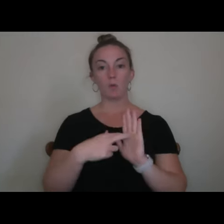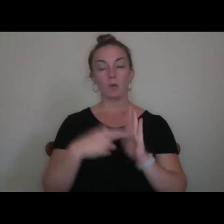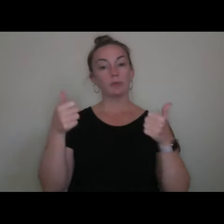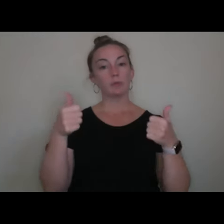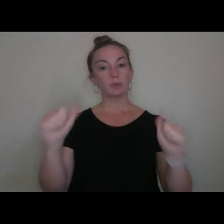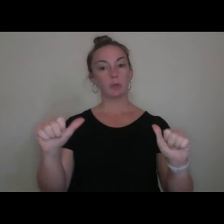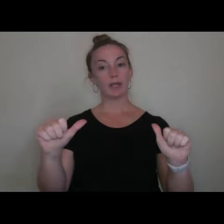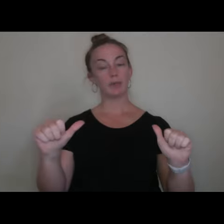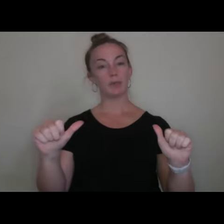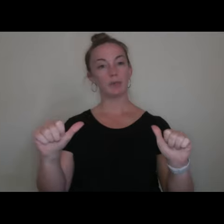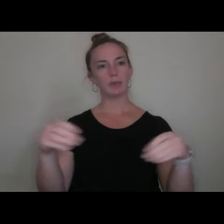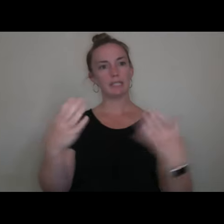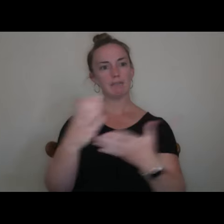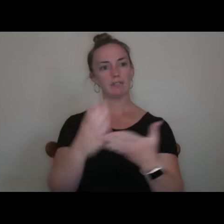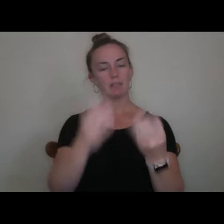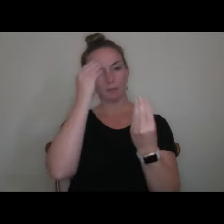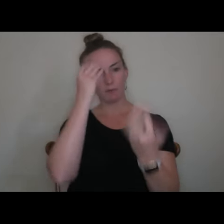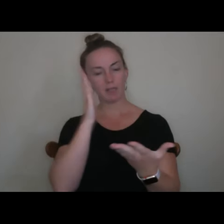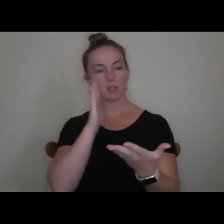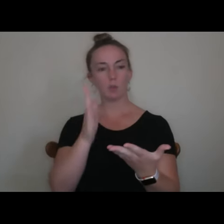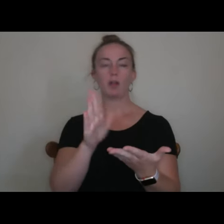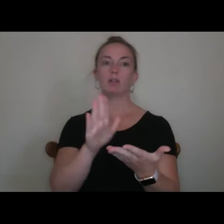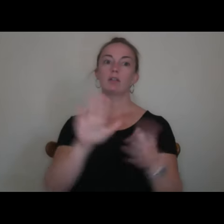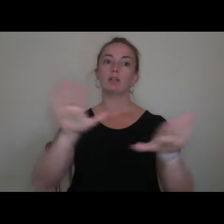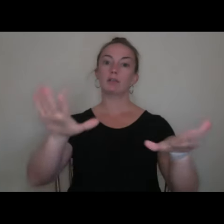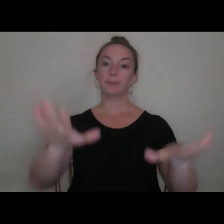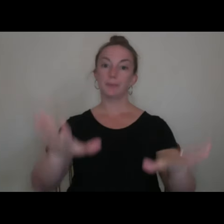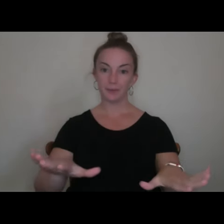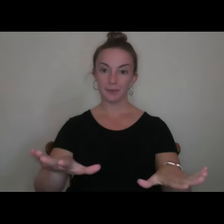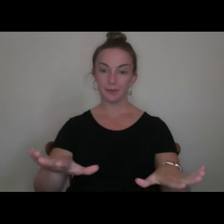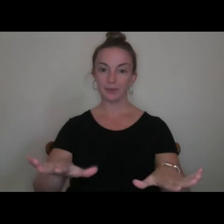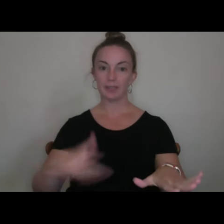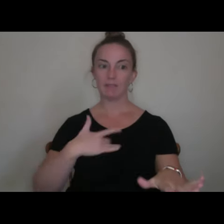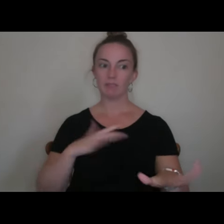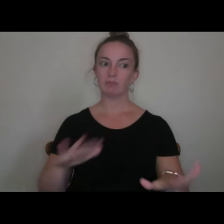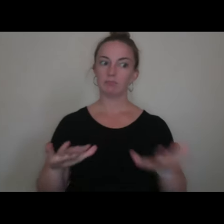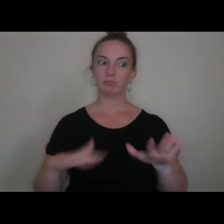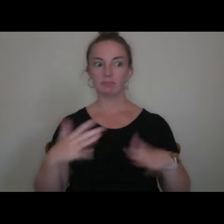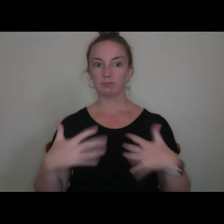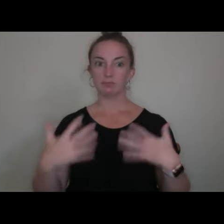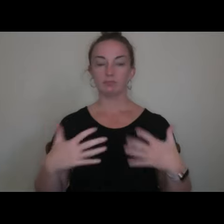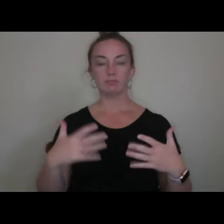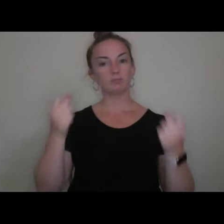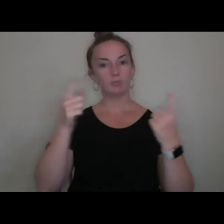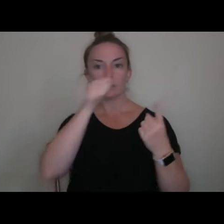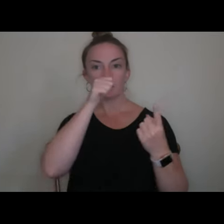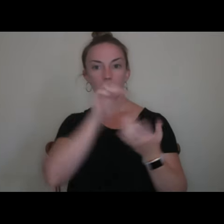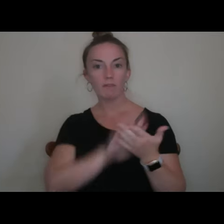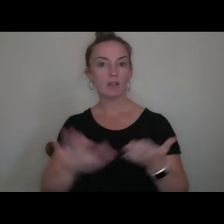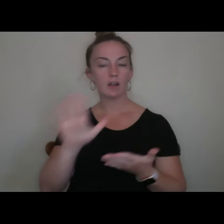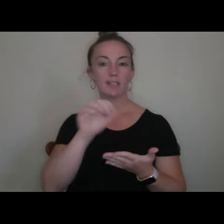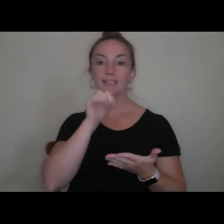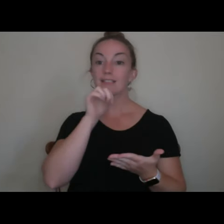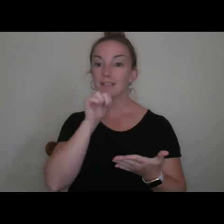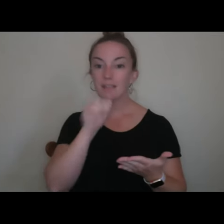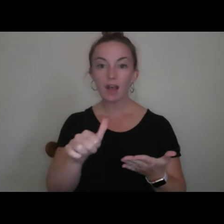give you some information that will be reassuring and help you understand that a private college does not